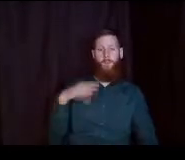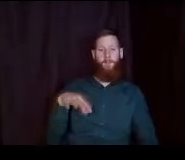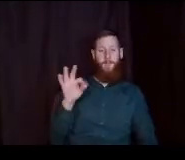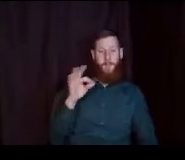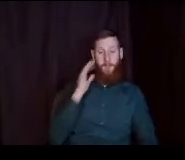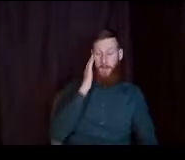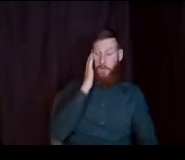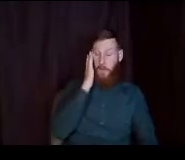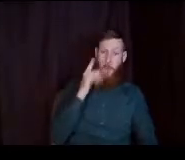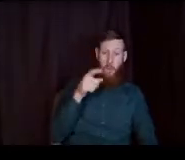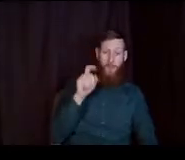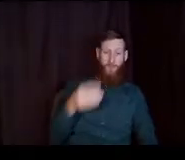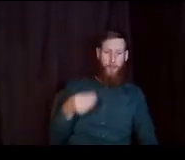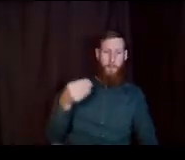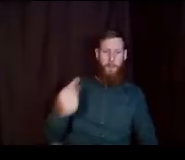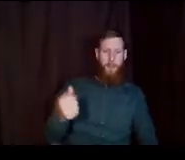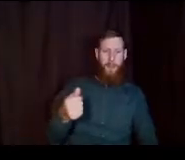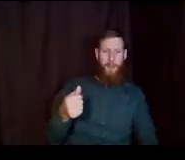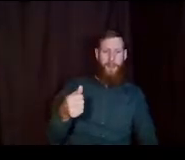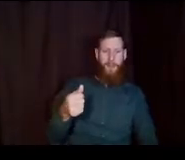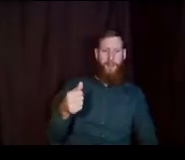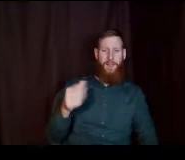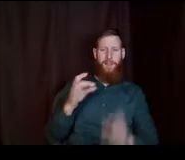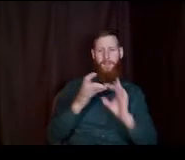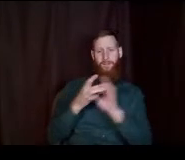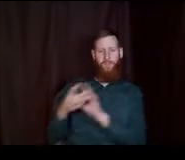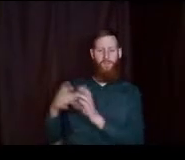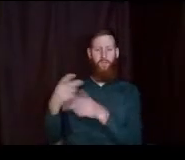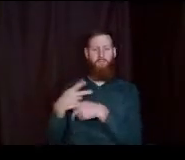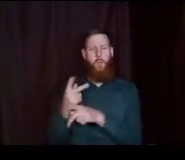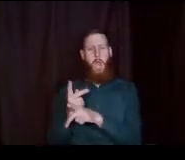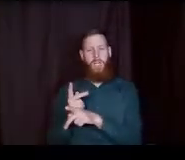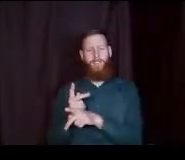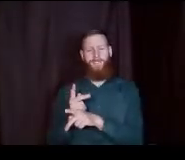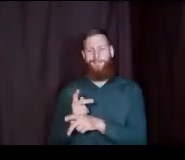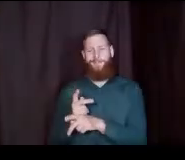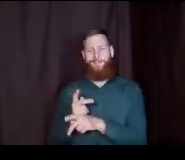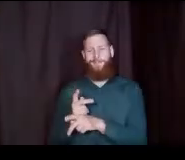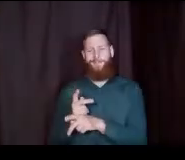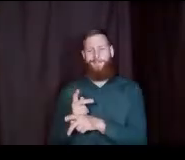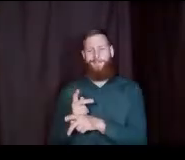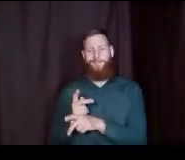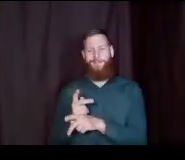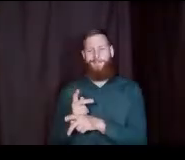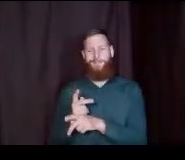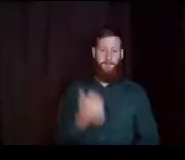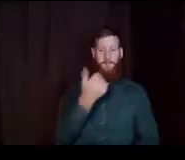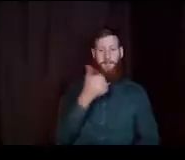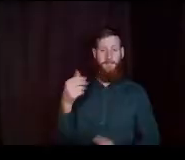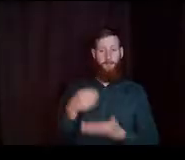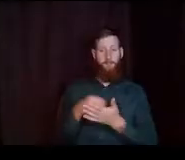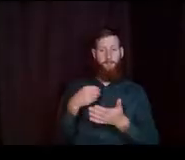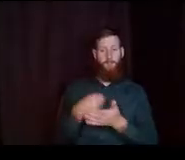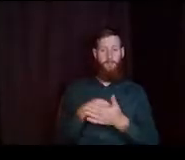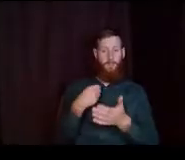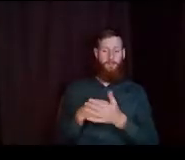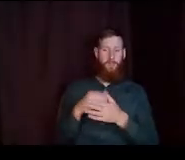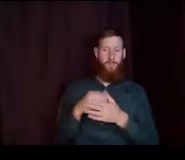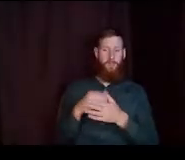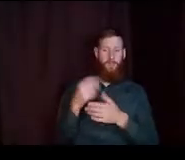like. that you have to buy an associated product. like that it's not like this. if there's any more money transactions. in that process.